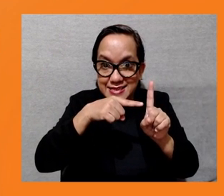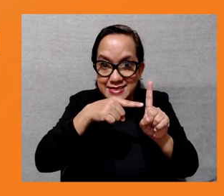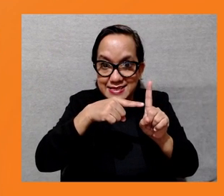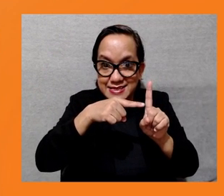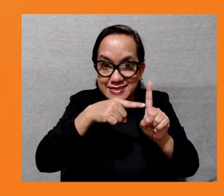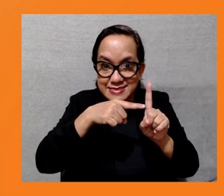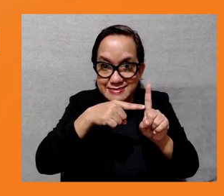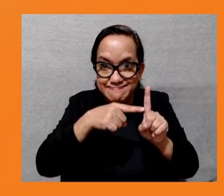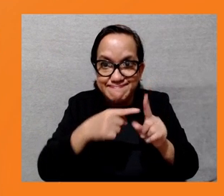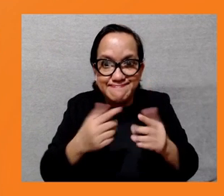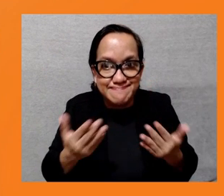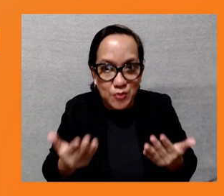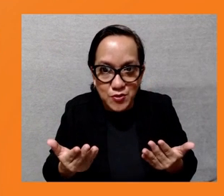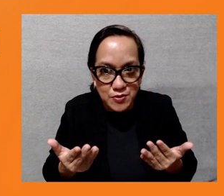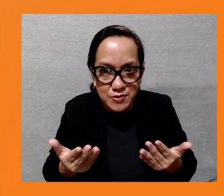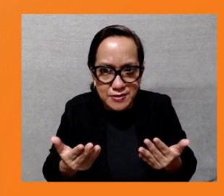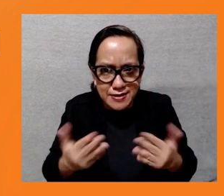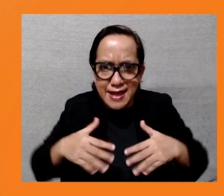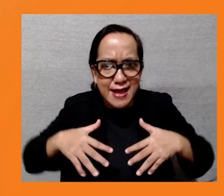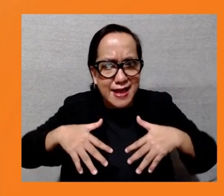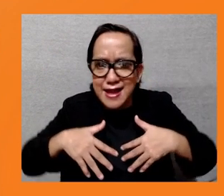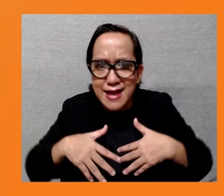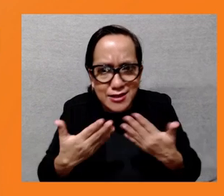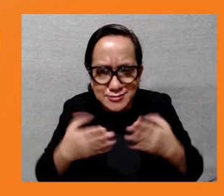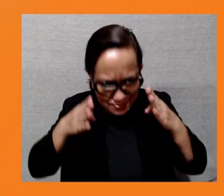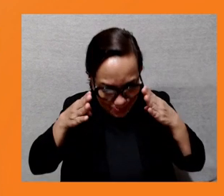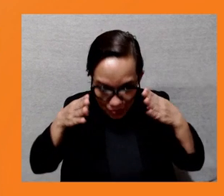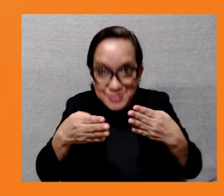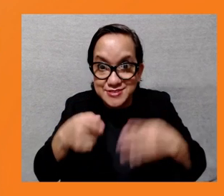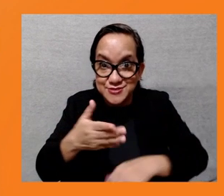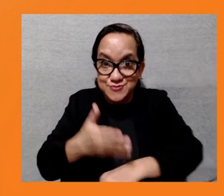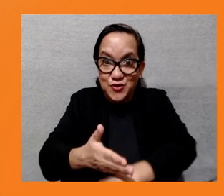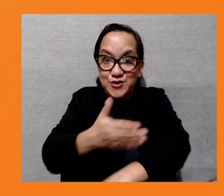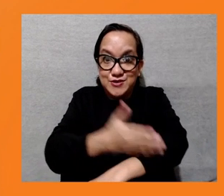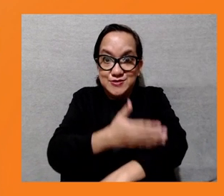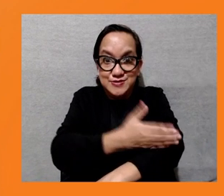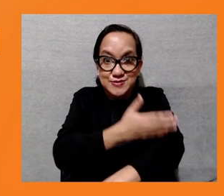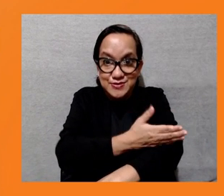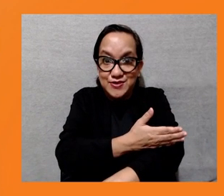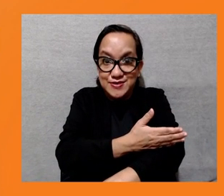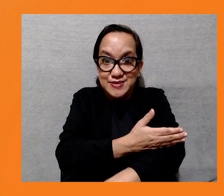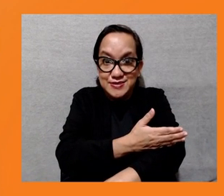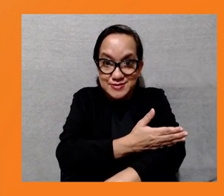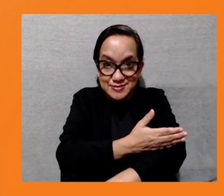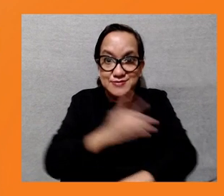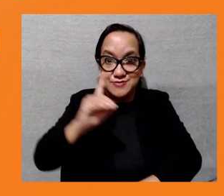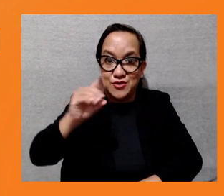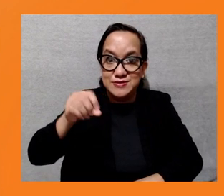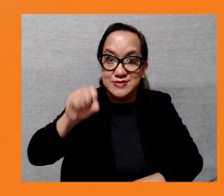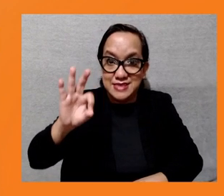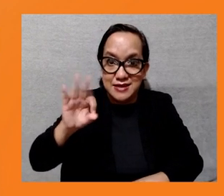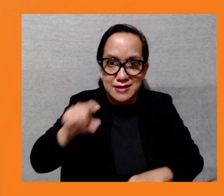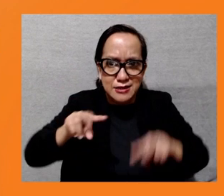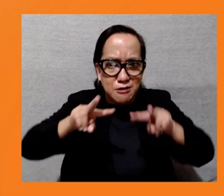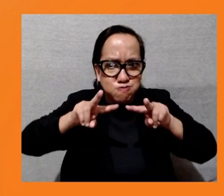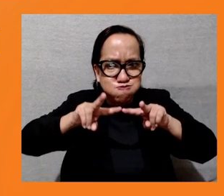We need to strengthen their functionality. We've already been doing some work and developing guidance on that, but I think a lot